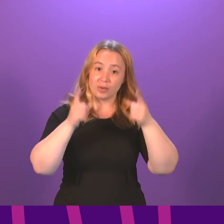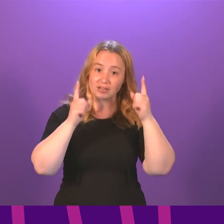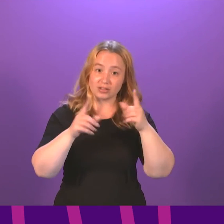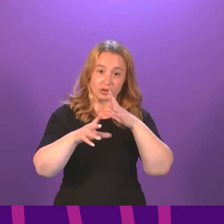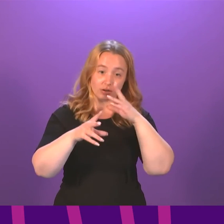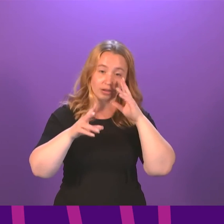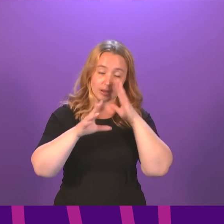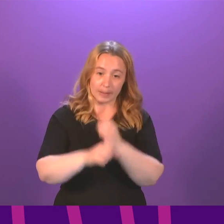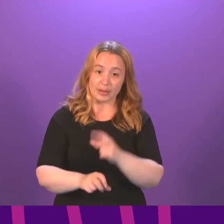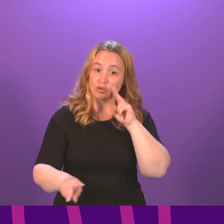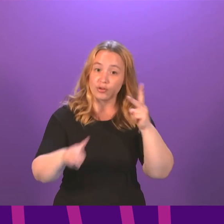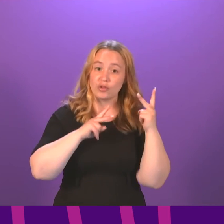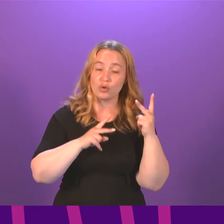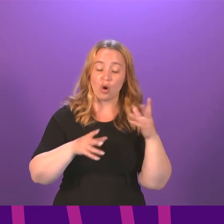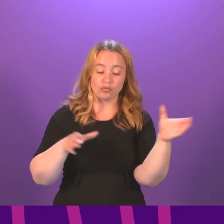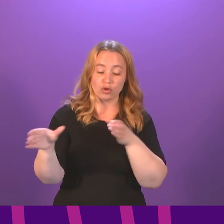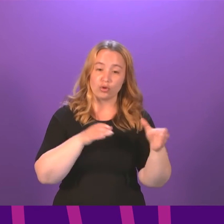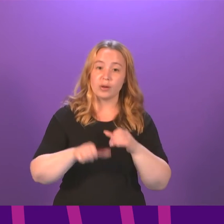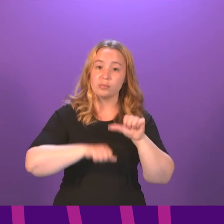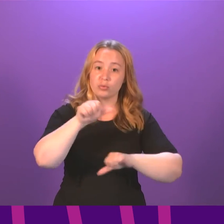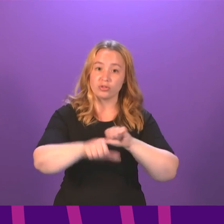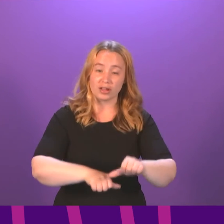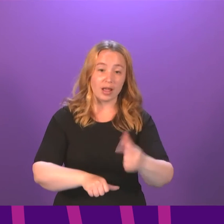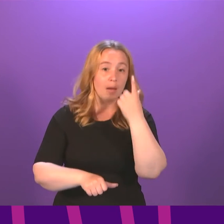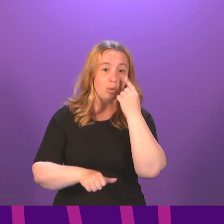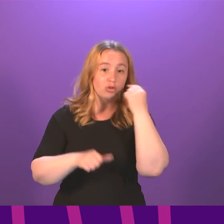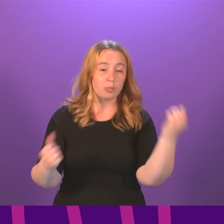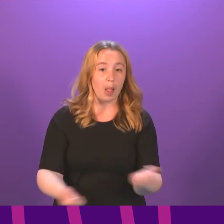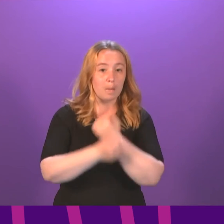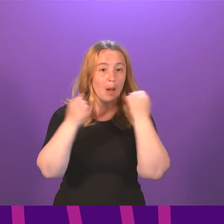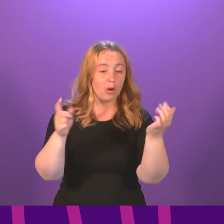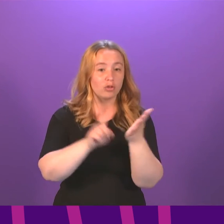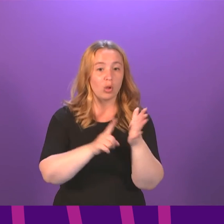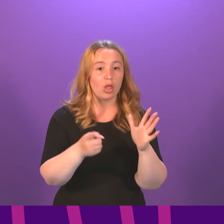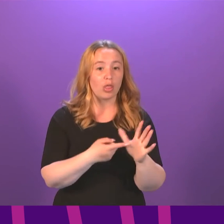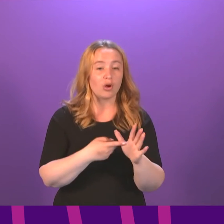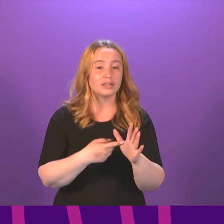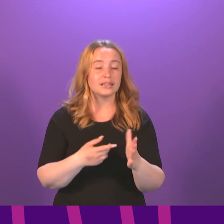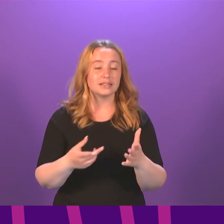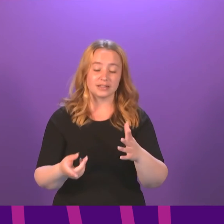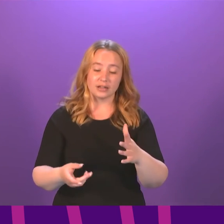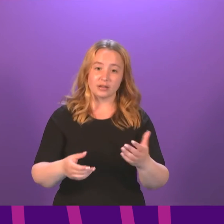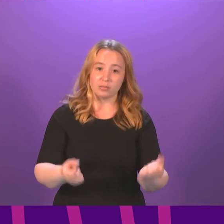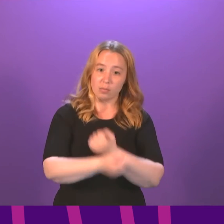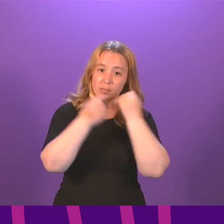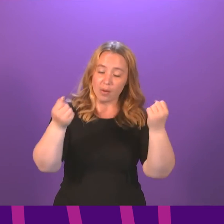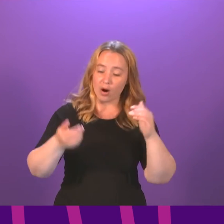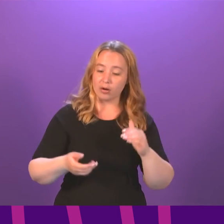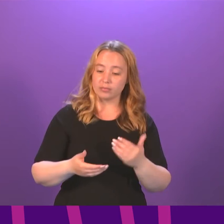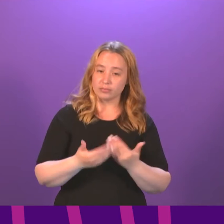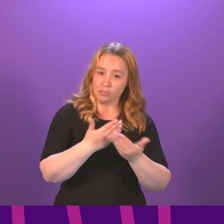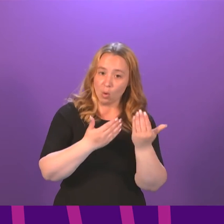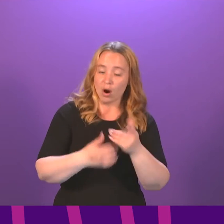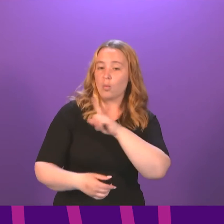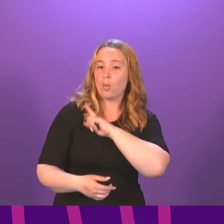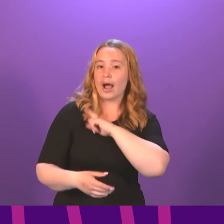process, consider the possibility of increasing the powers available to local authorities to attract new teaching talent, and confirm